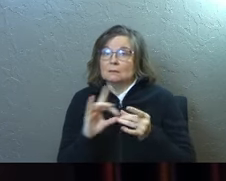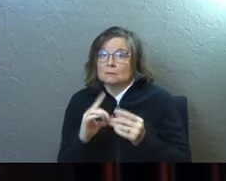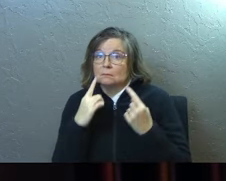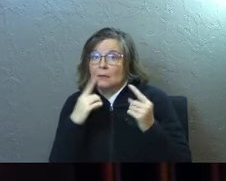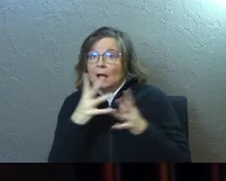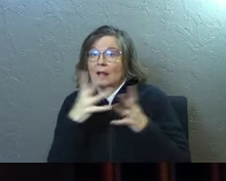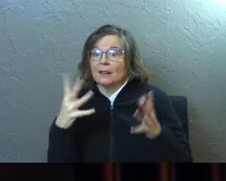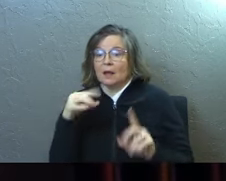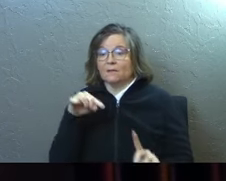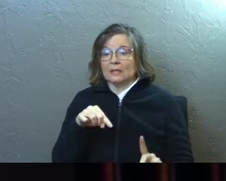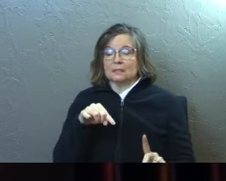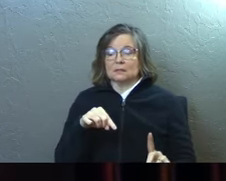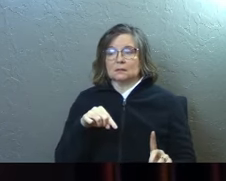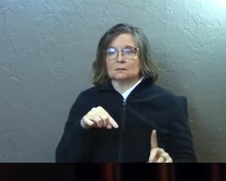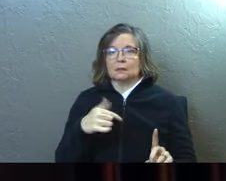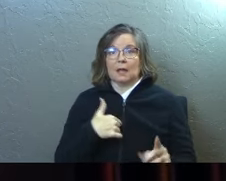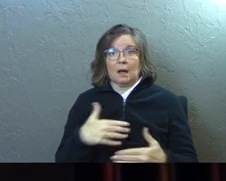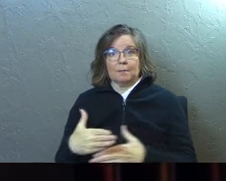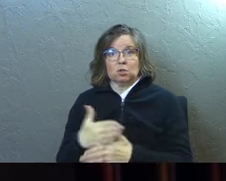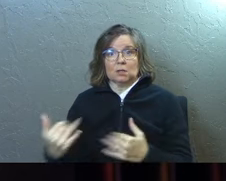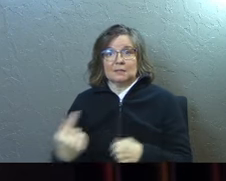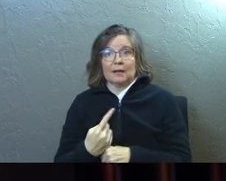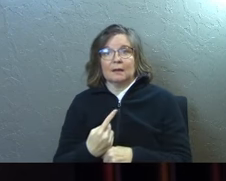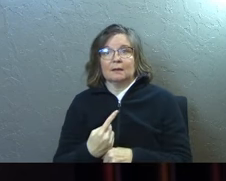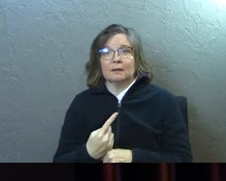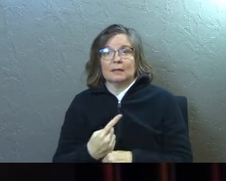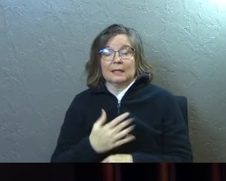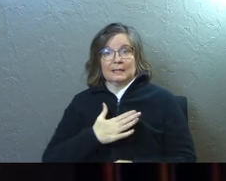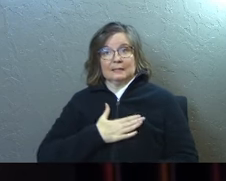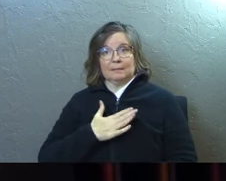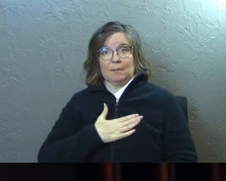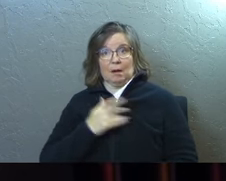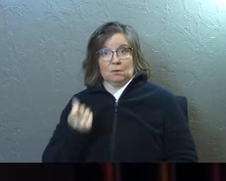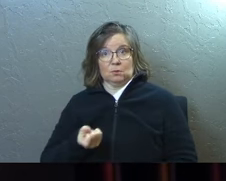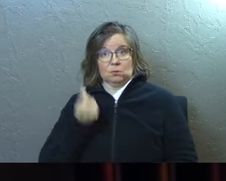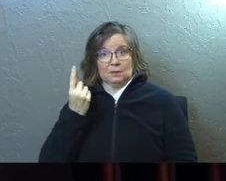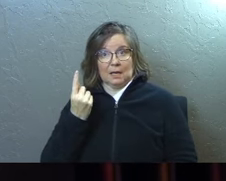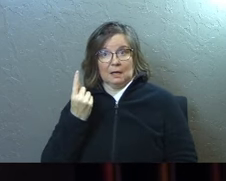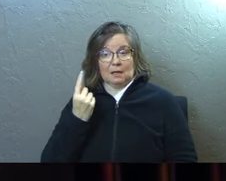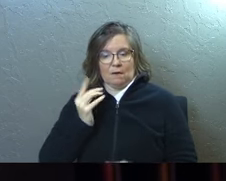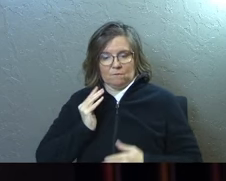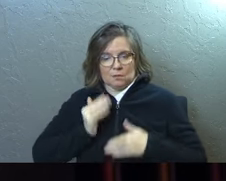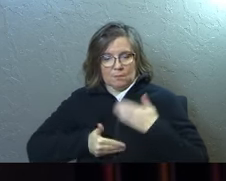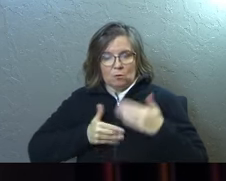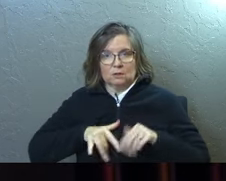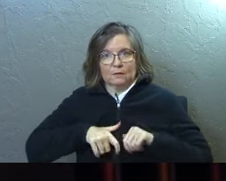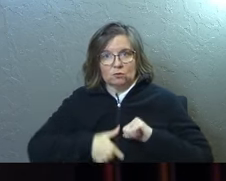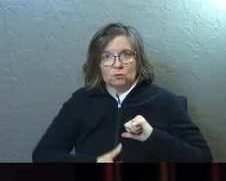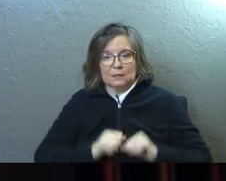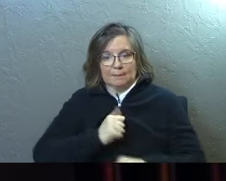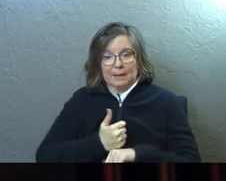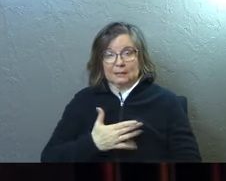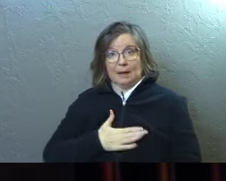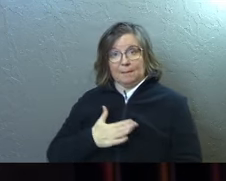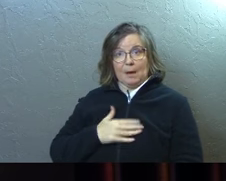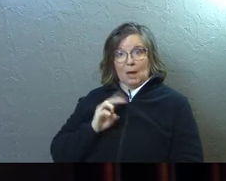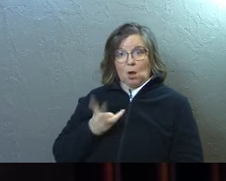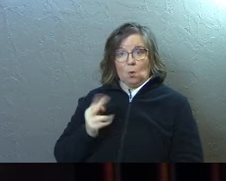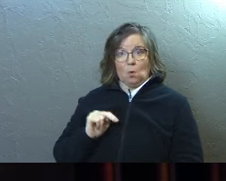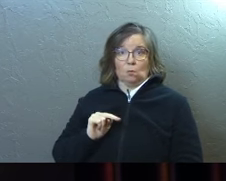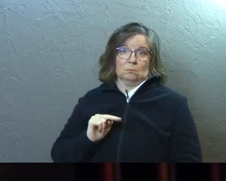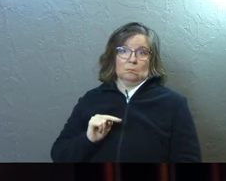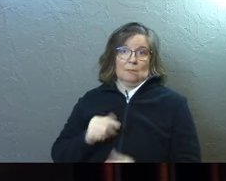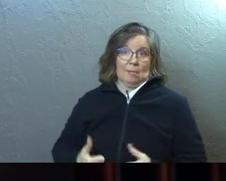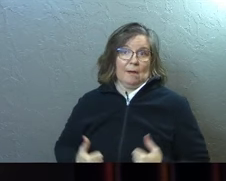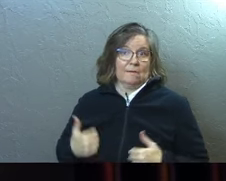is a lot of this, uh, that I'm going to share today is my understanding of the process of grief based on where I'm at in my